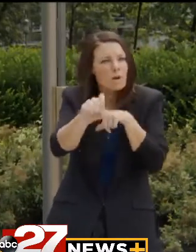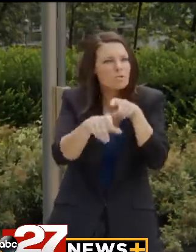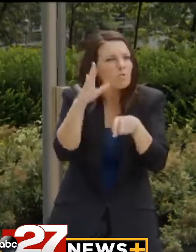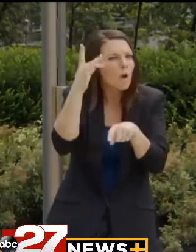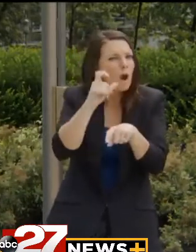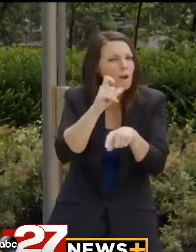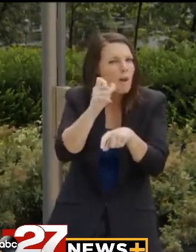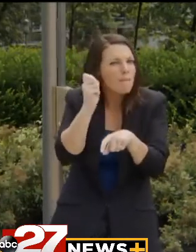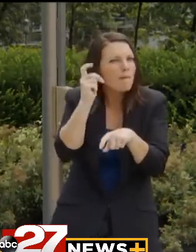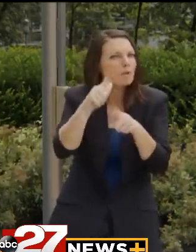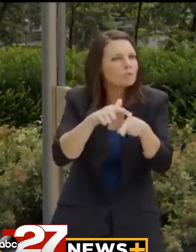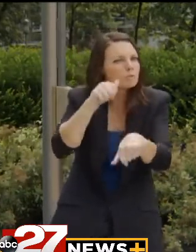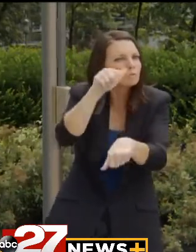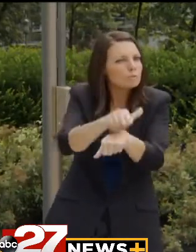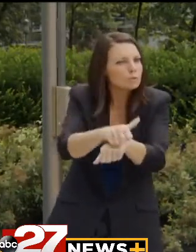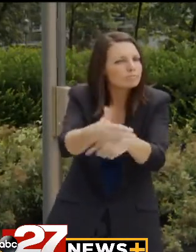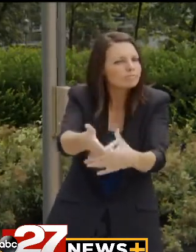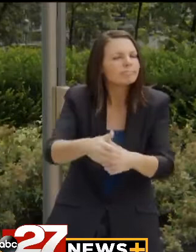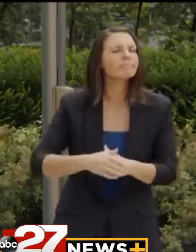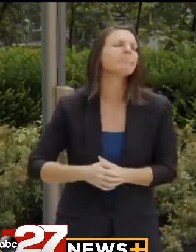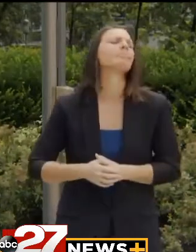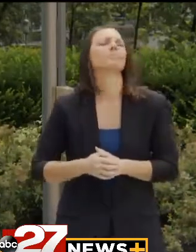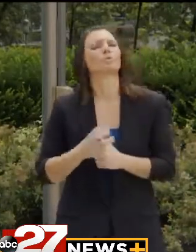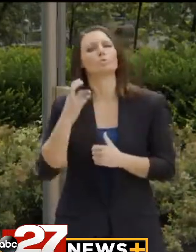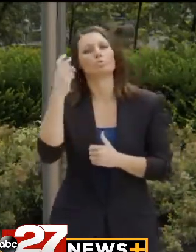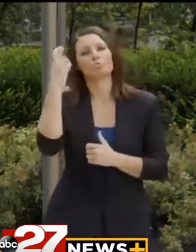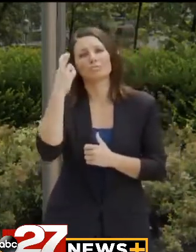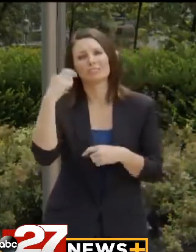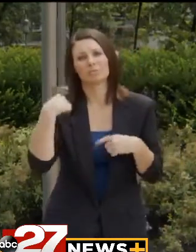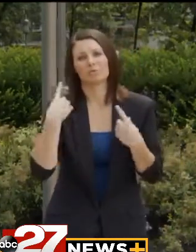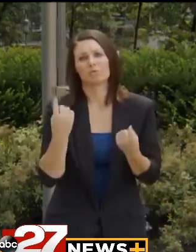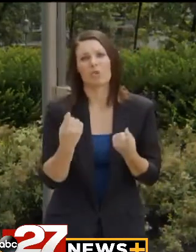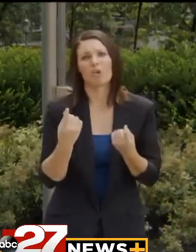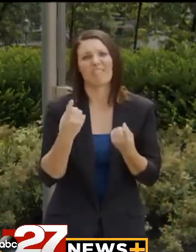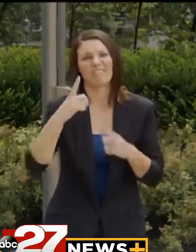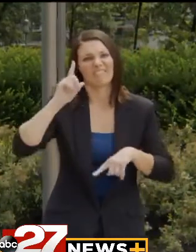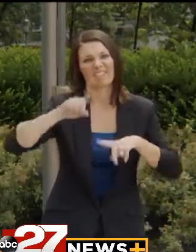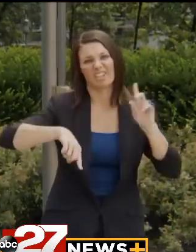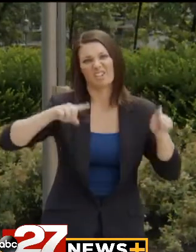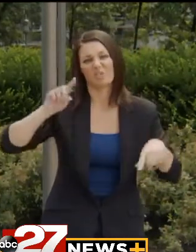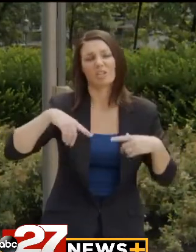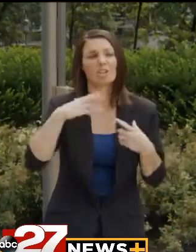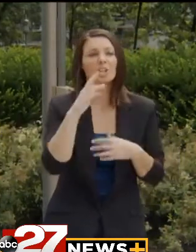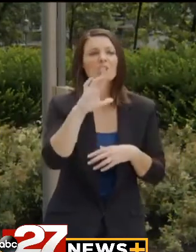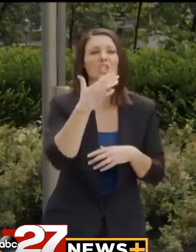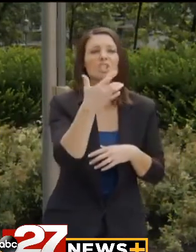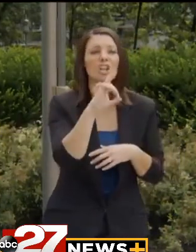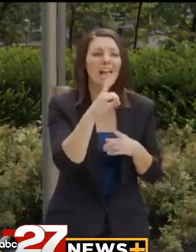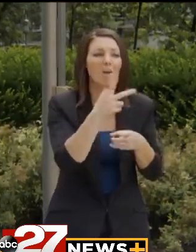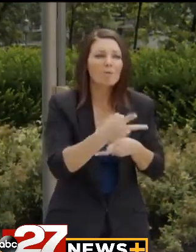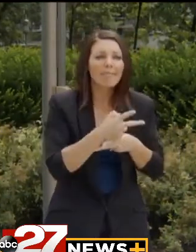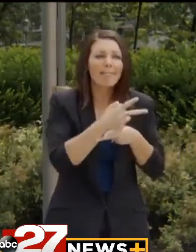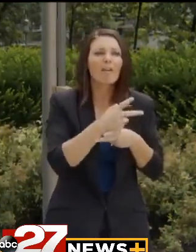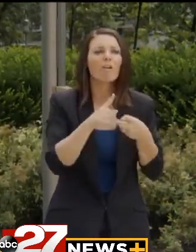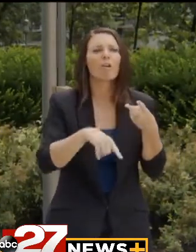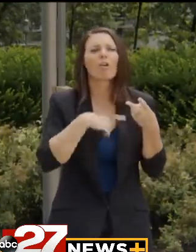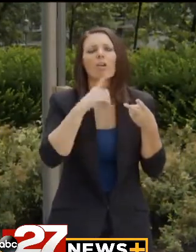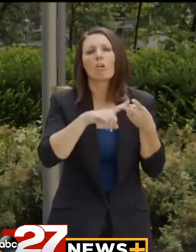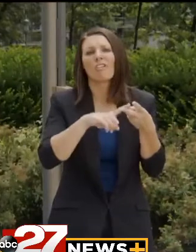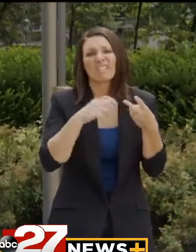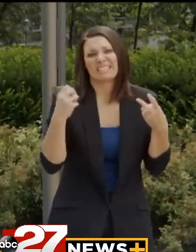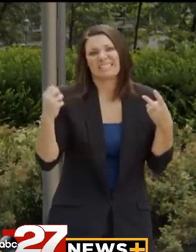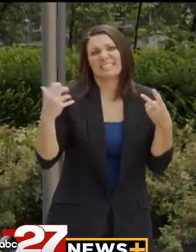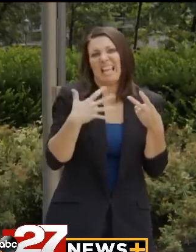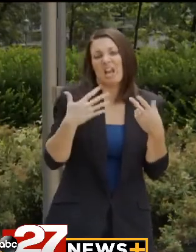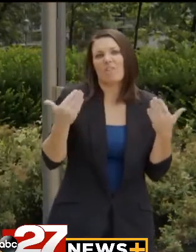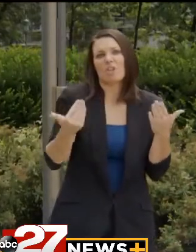why they're not engaging for work again. And then the reasons have, have, uh, varied from child care, from basically being fearful